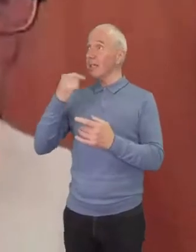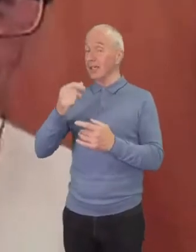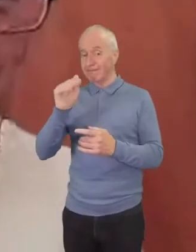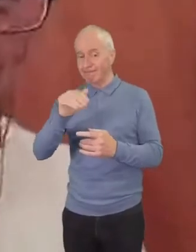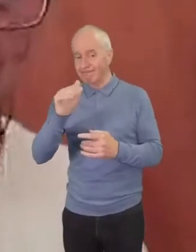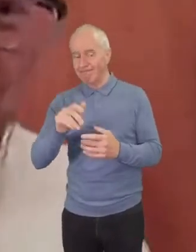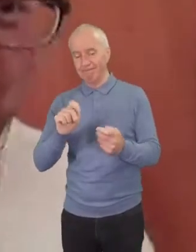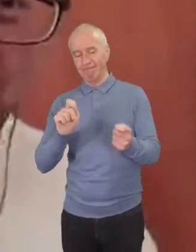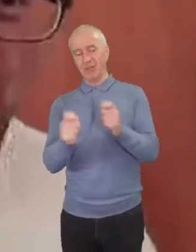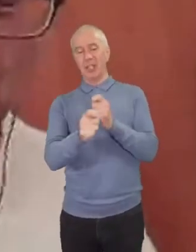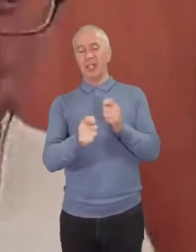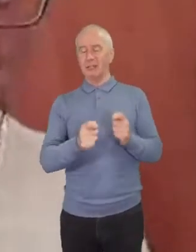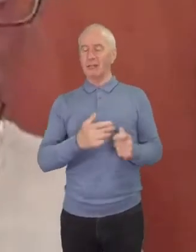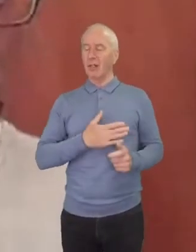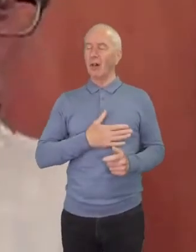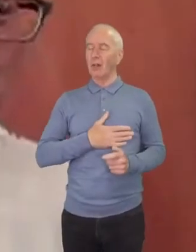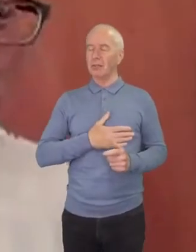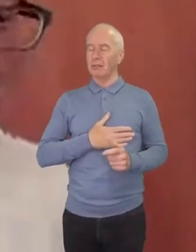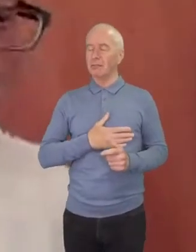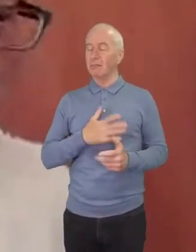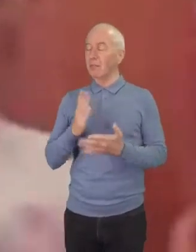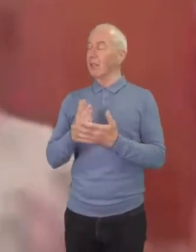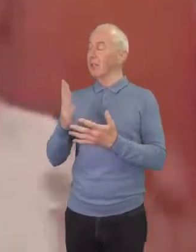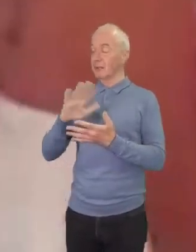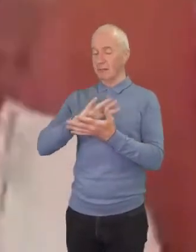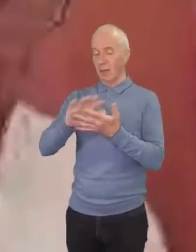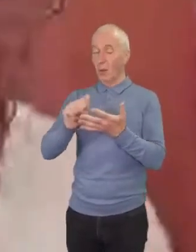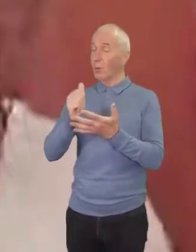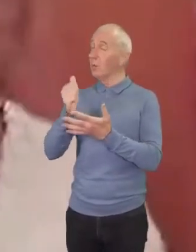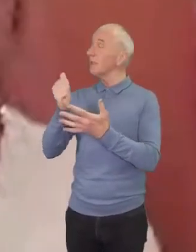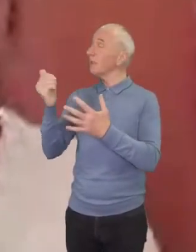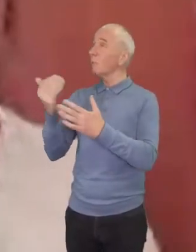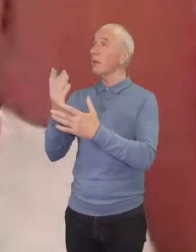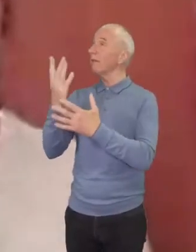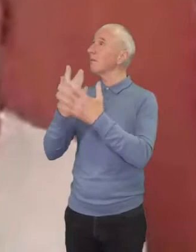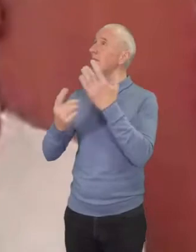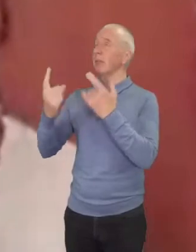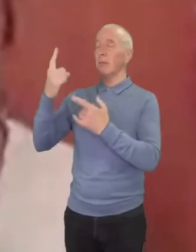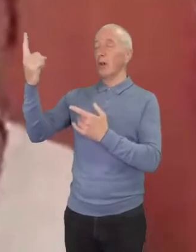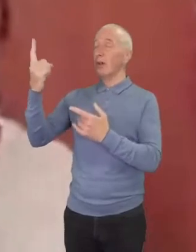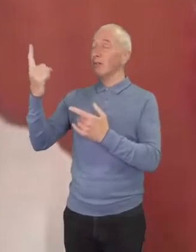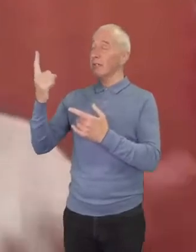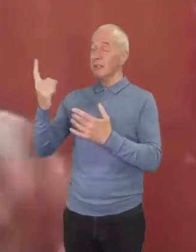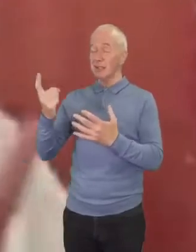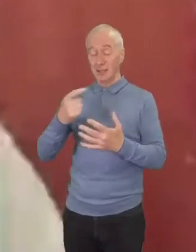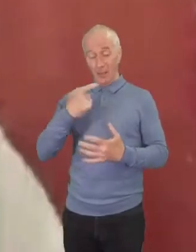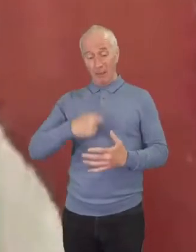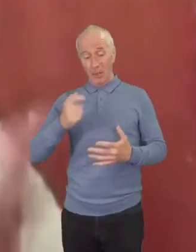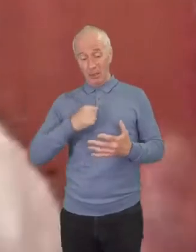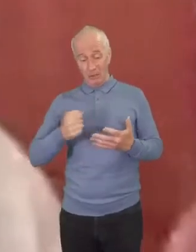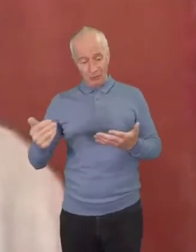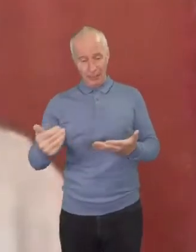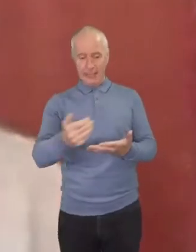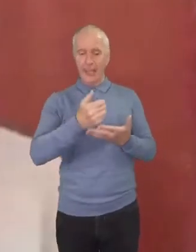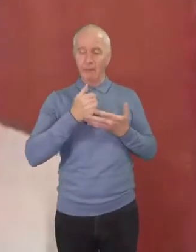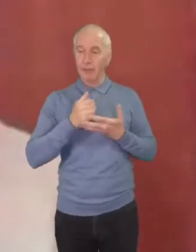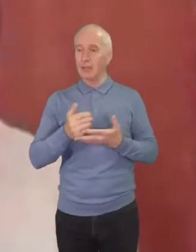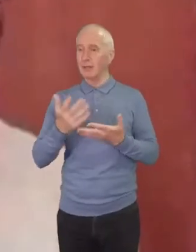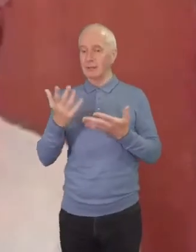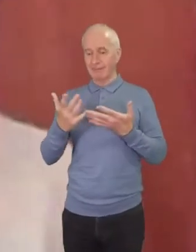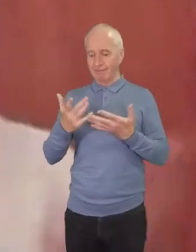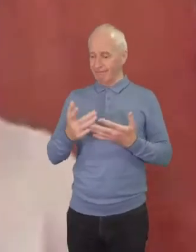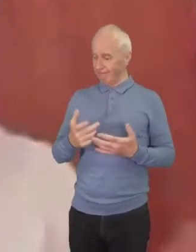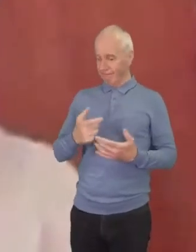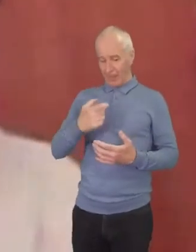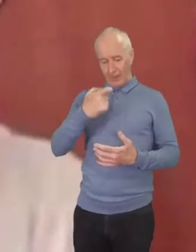this is the holy work that god's doing is personal salvation and yet if we don't connect our person to the world we live